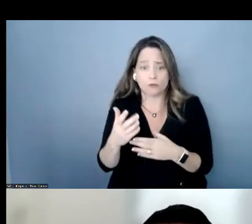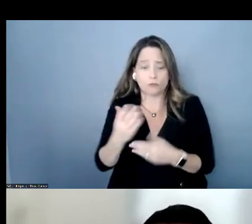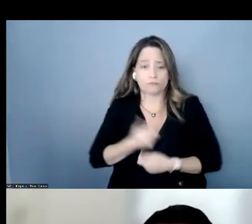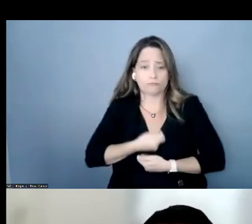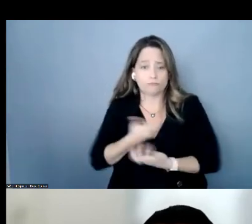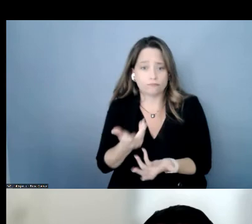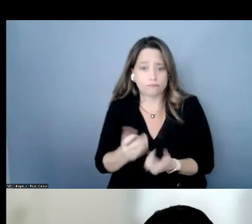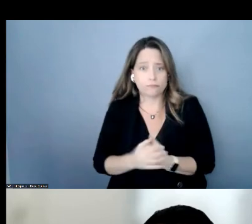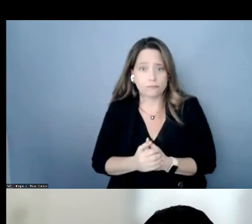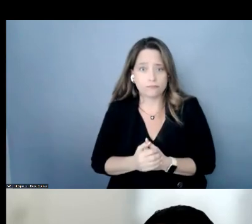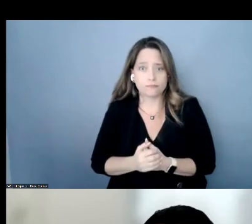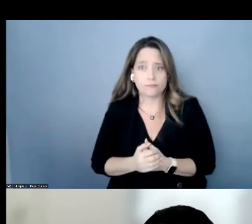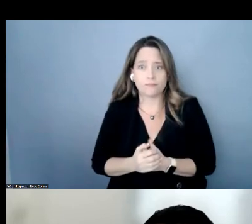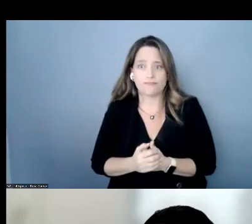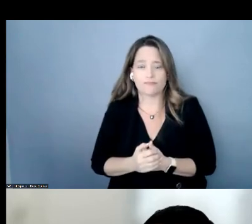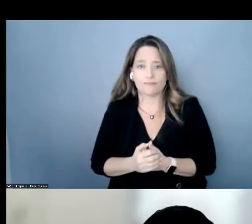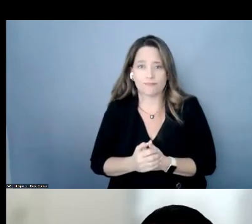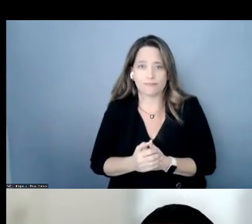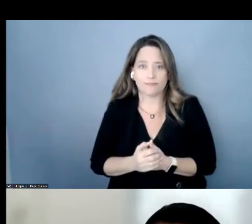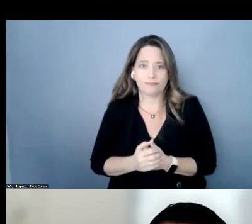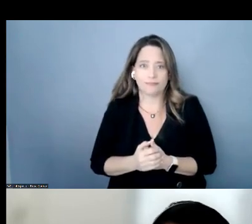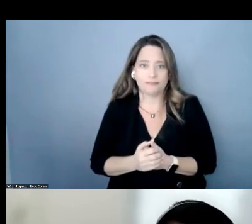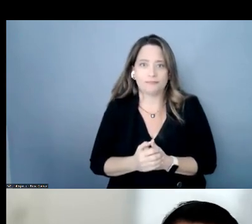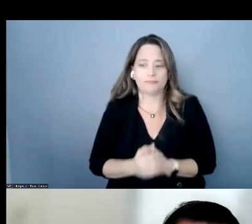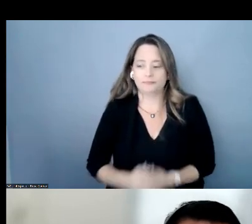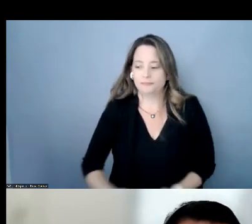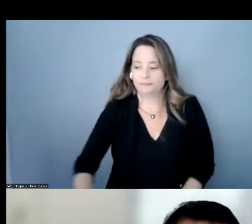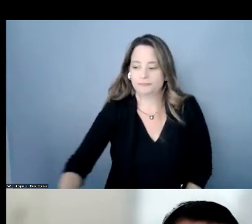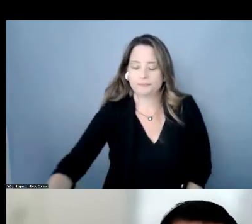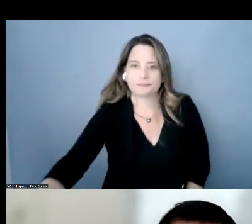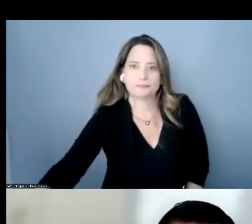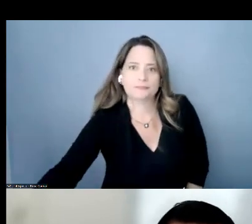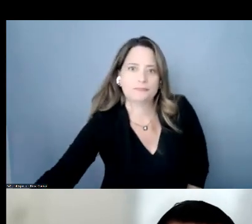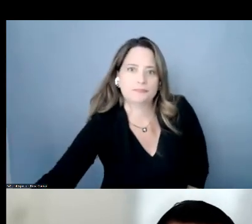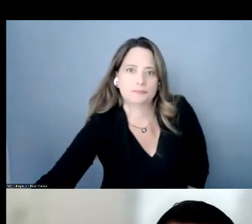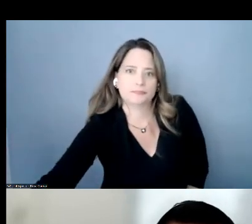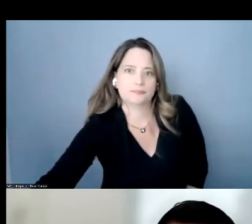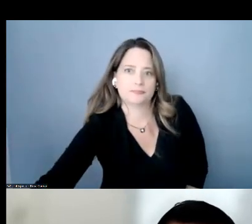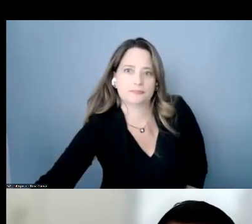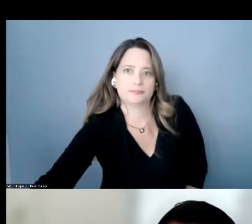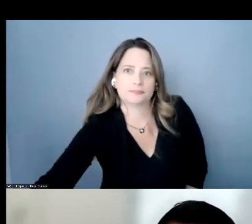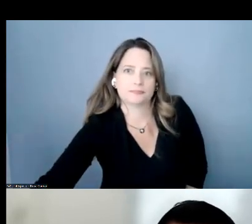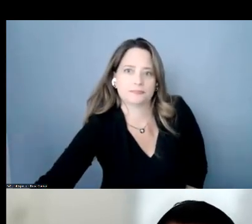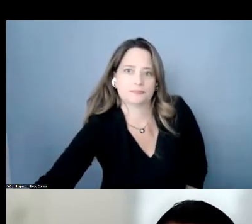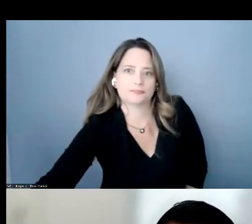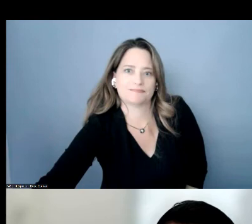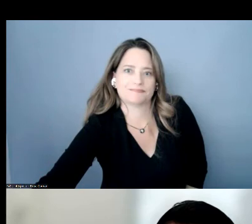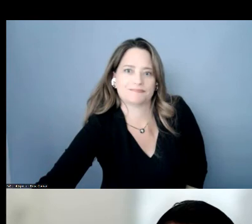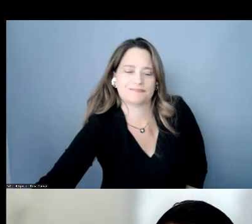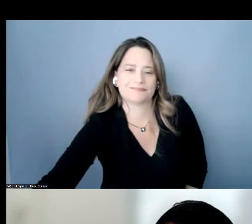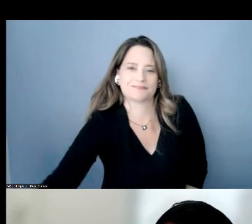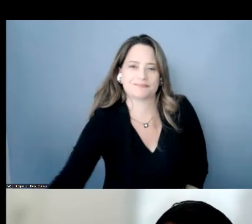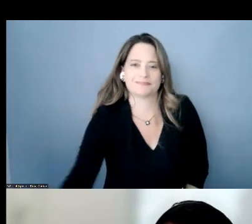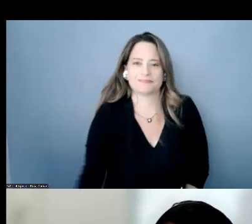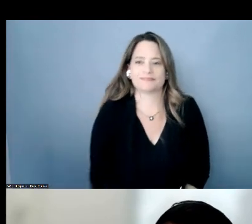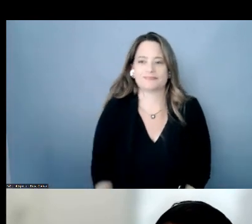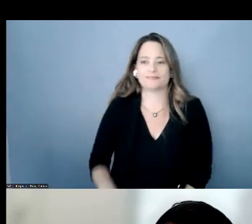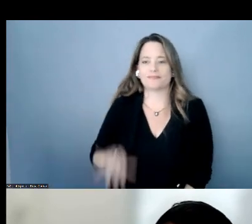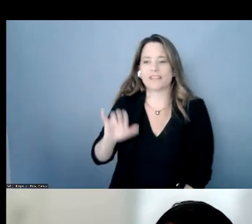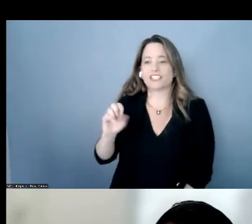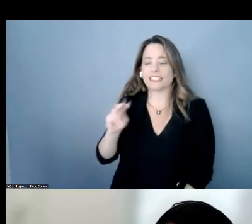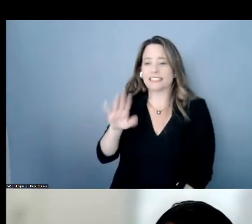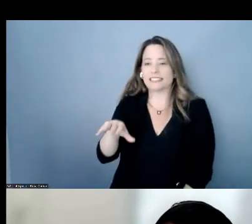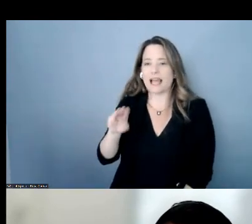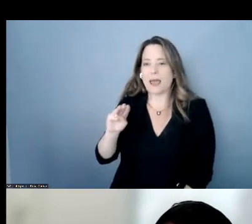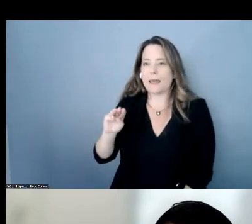and michelle thank you so much for sharing